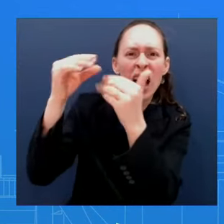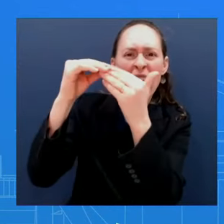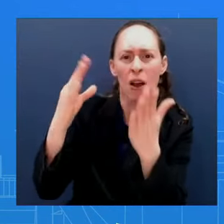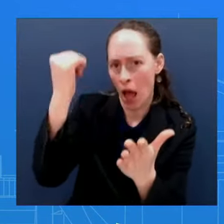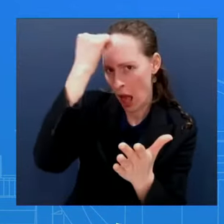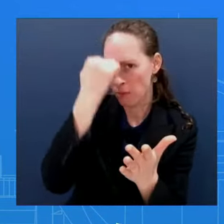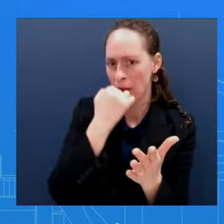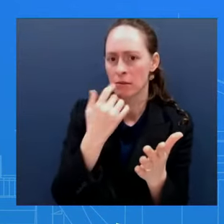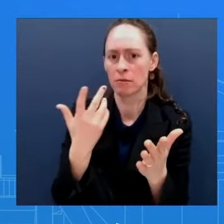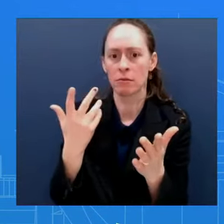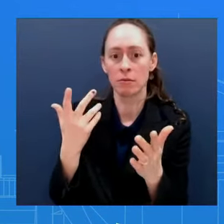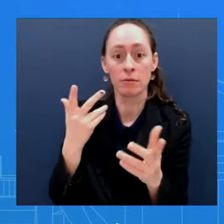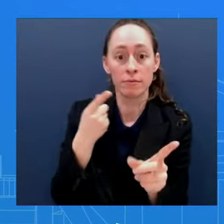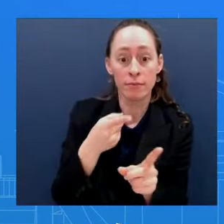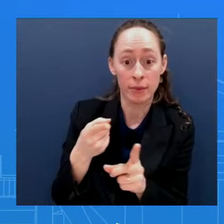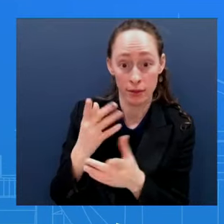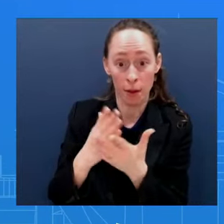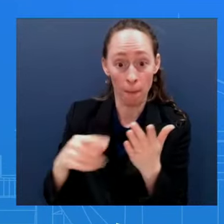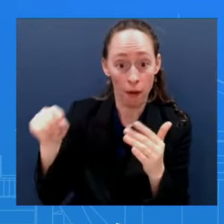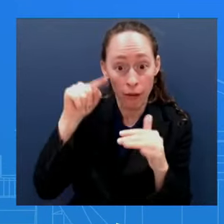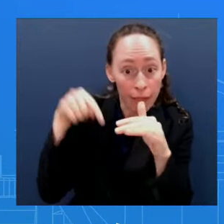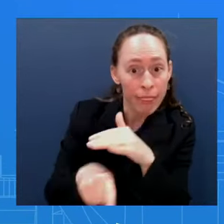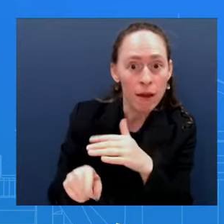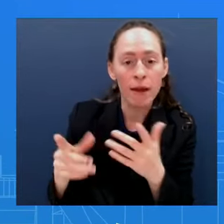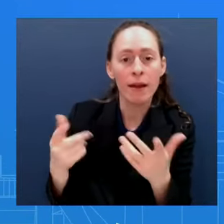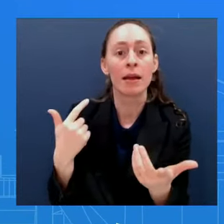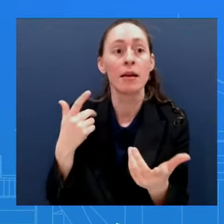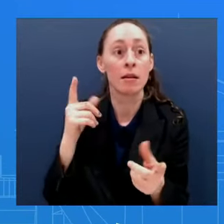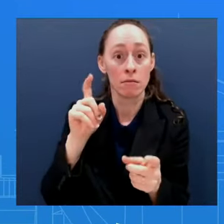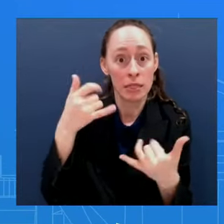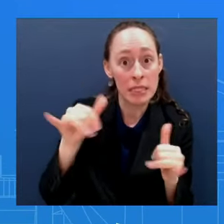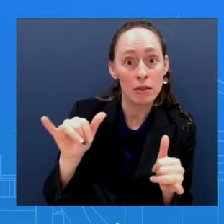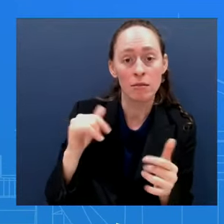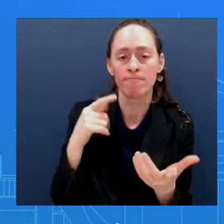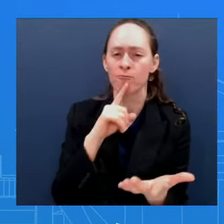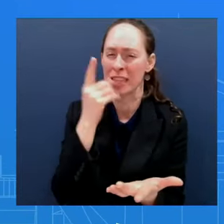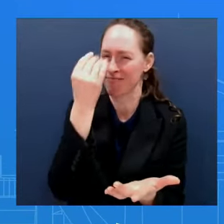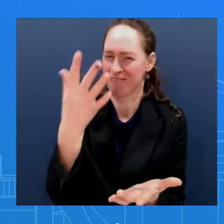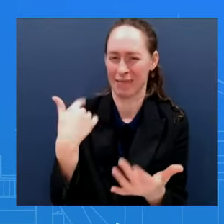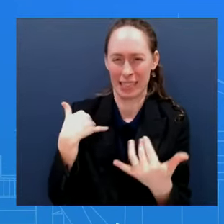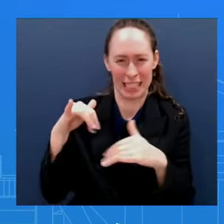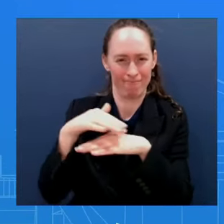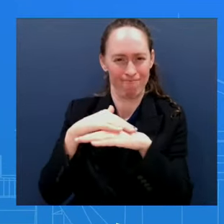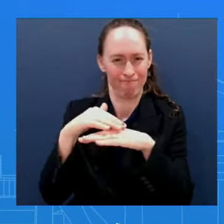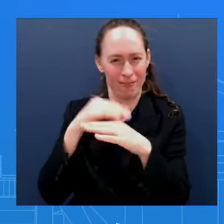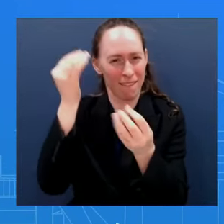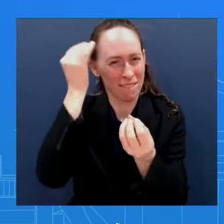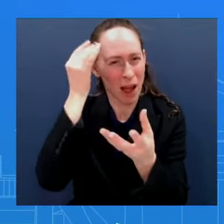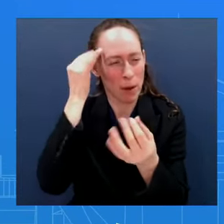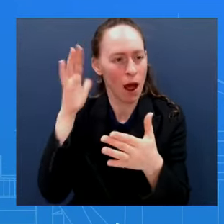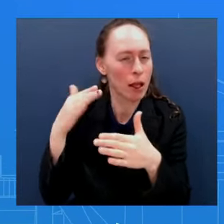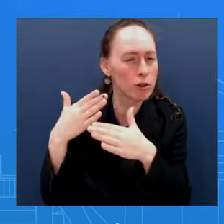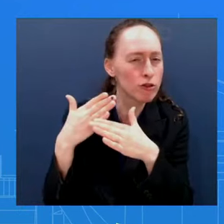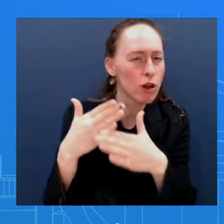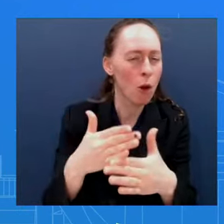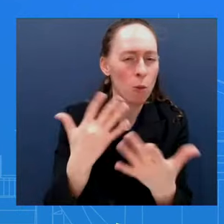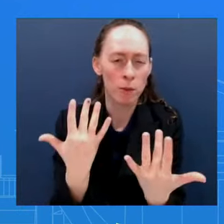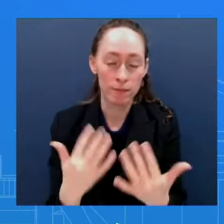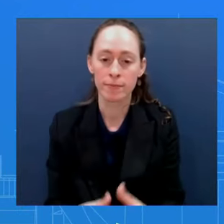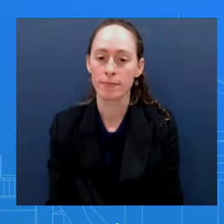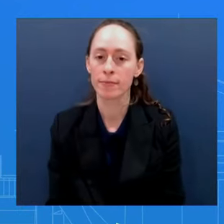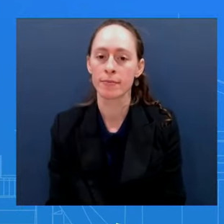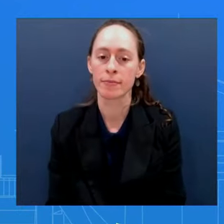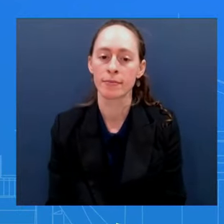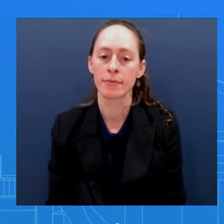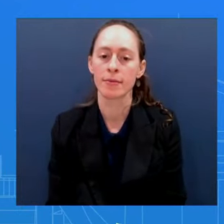terms of, you know, what the U.S. would support Is it a question of scale? Is it a question of more targeted operations like this are okay, despite the possible